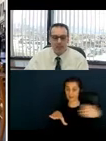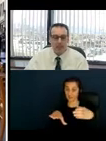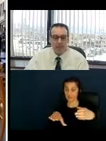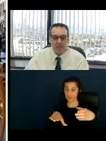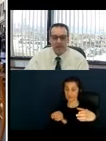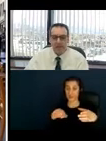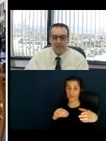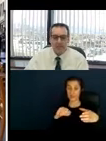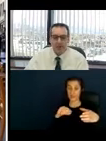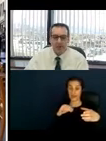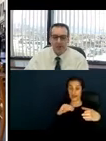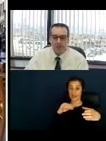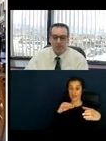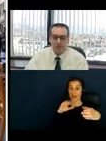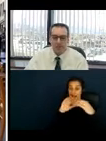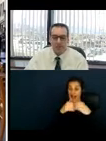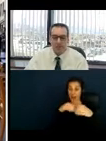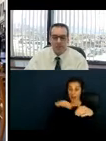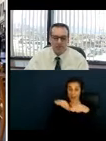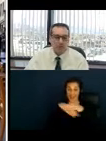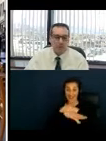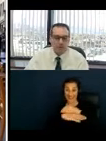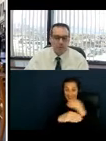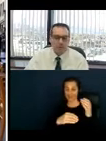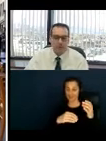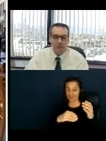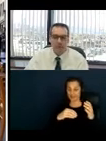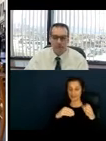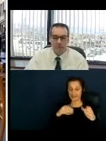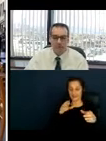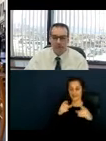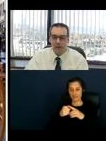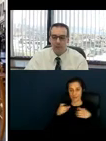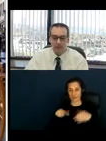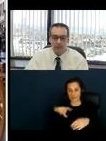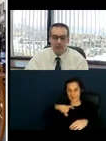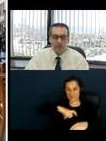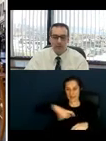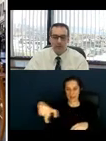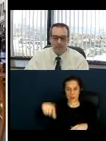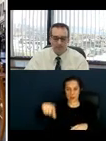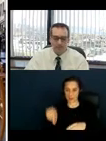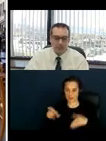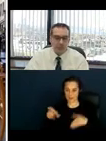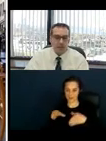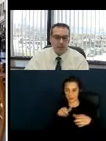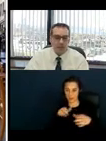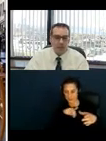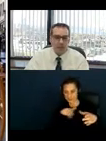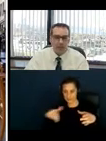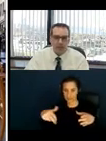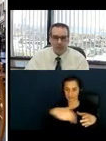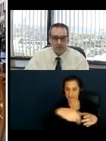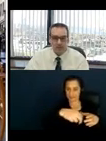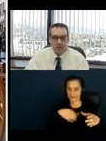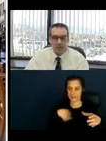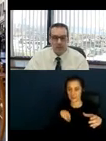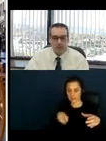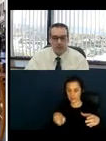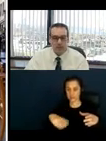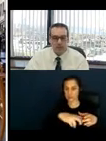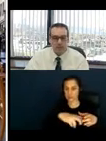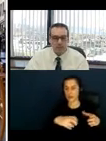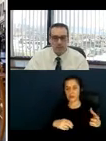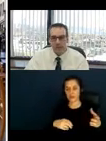sidewalk, as the sides of the parklet prevent pedestrian movement into or out of this particular parklet, is a great design